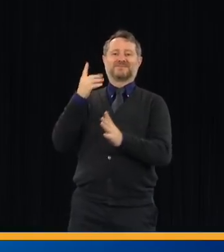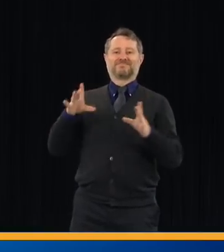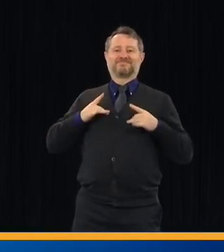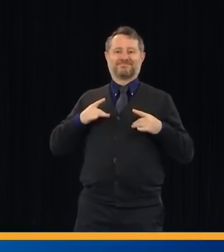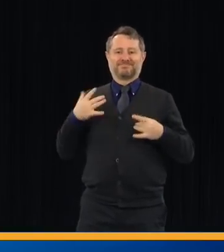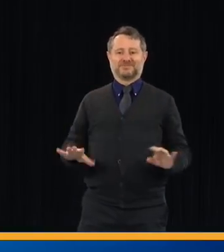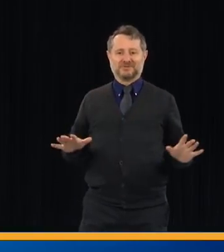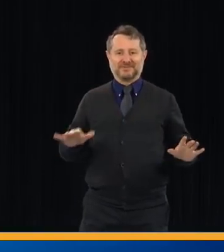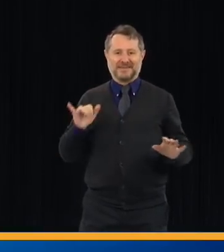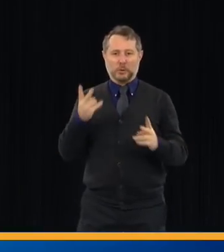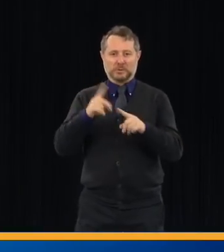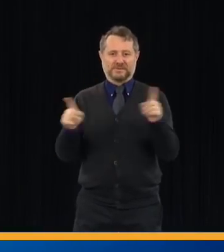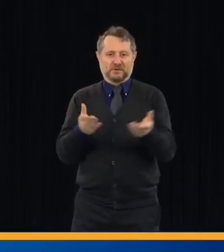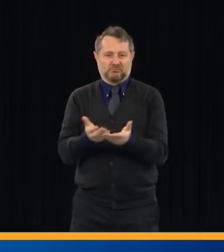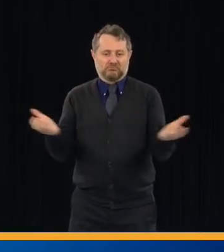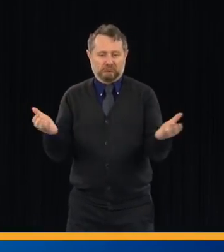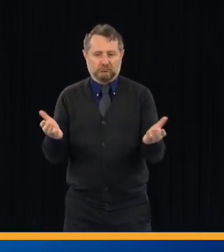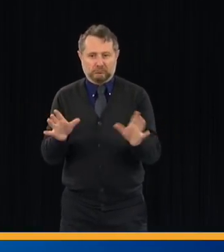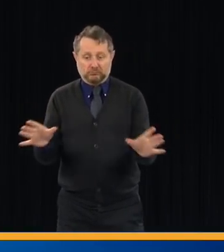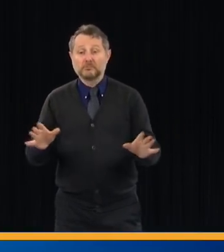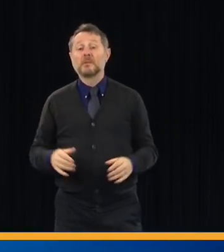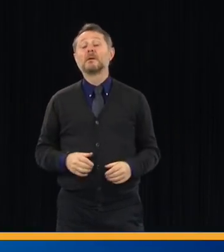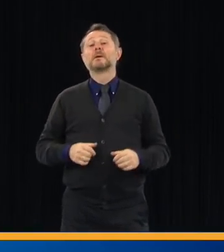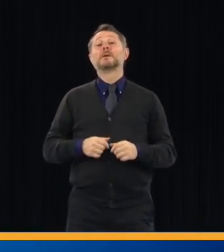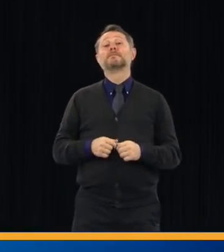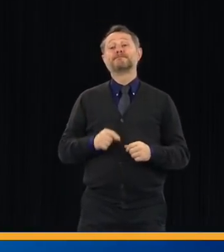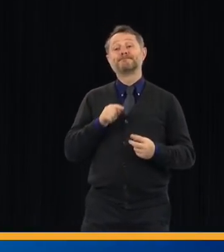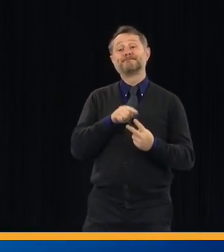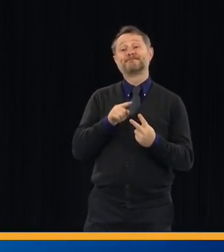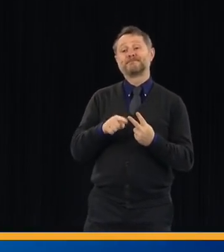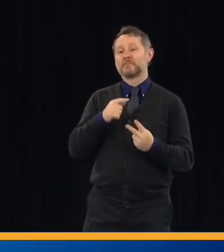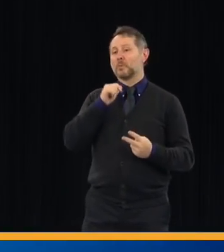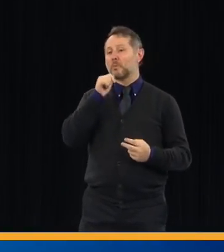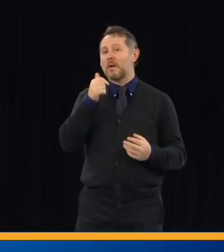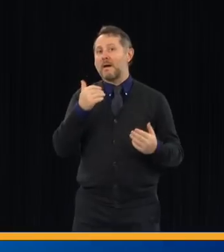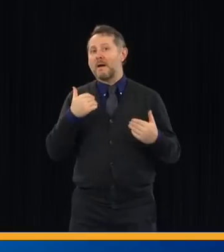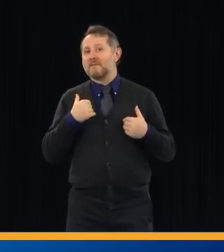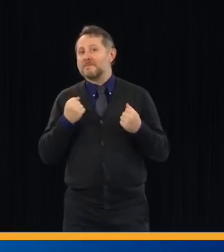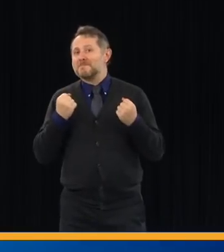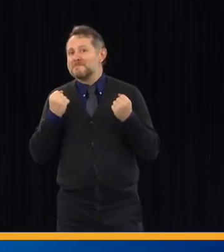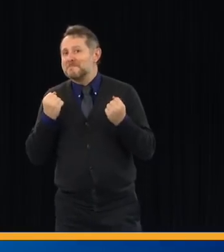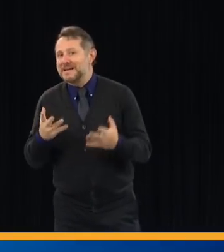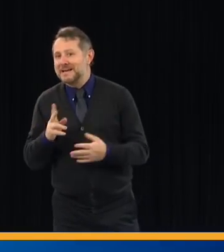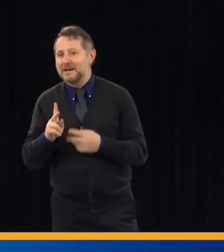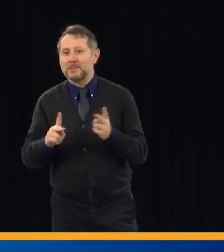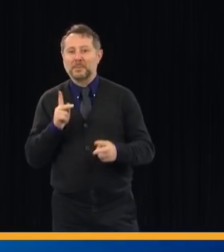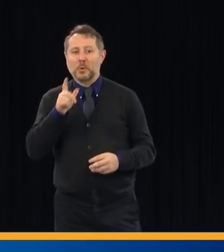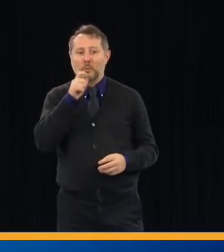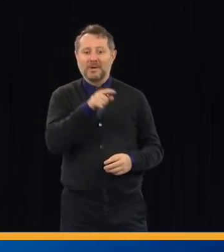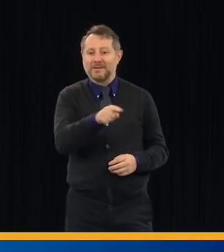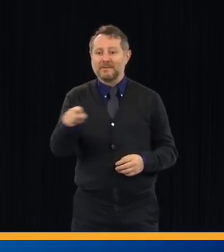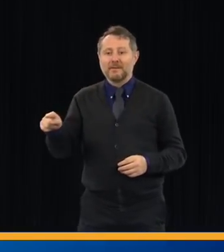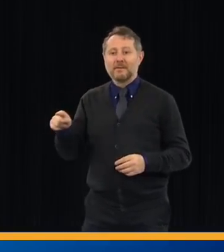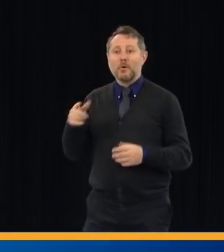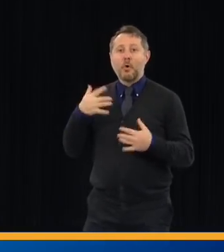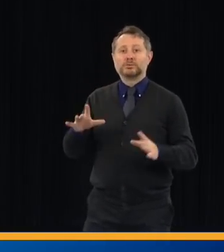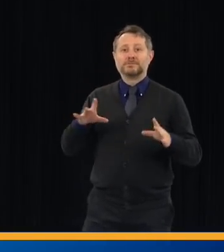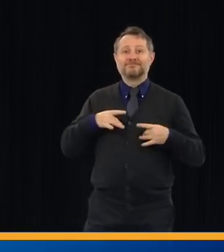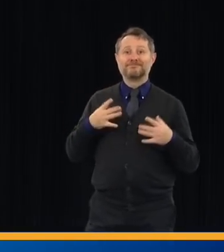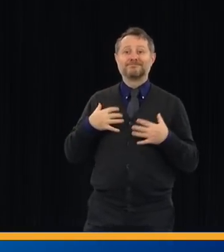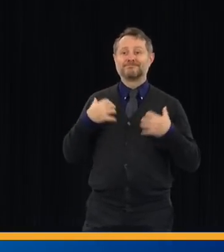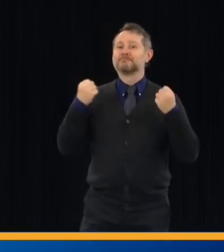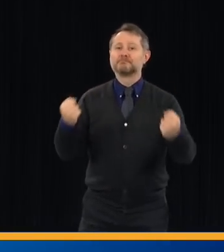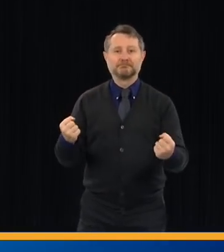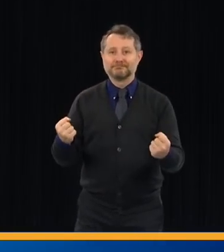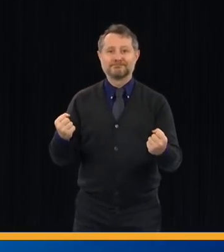time is. There aren't a tremendously large number of people with the antibodies, which is